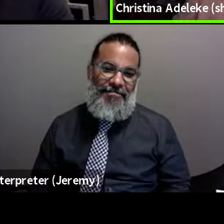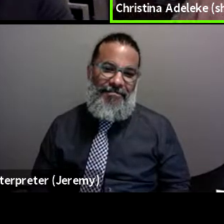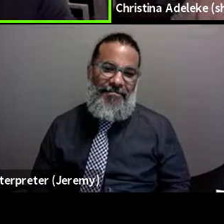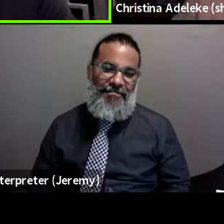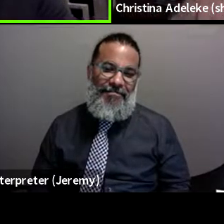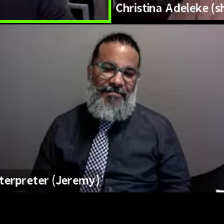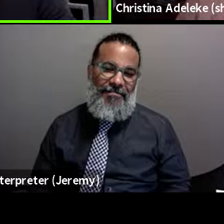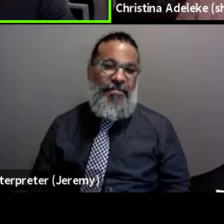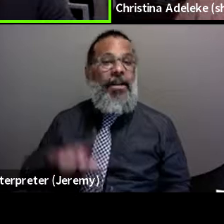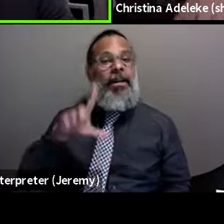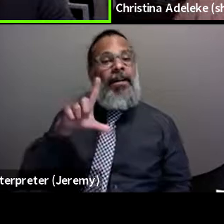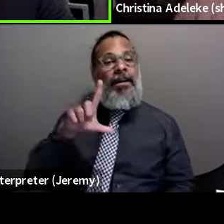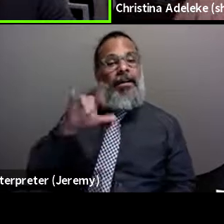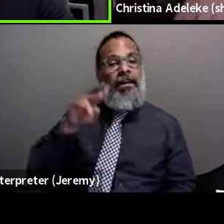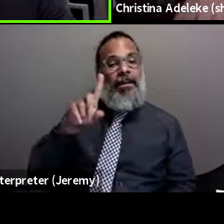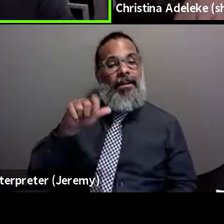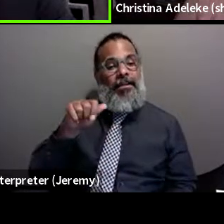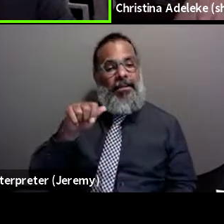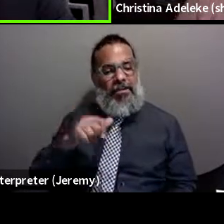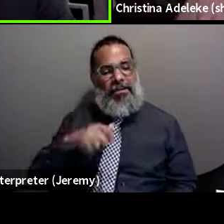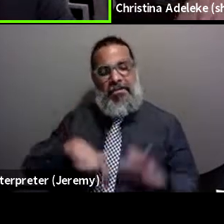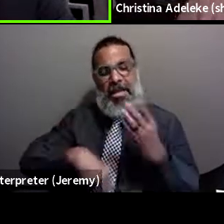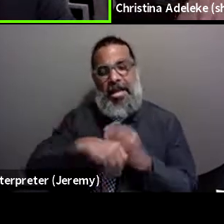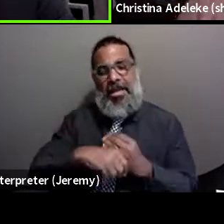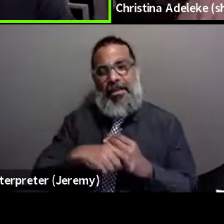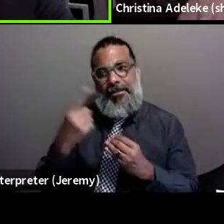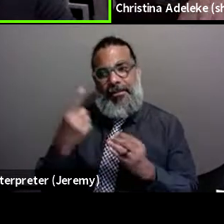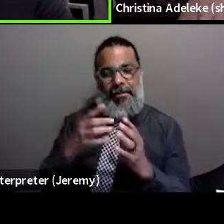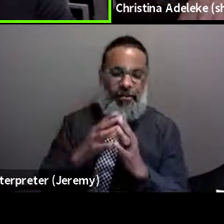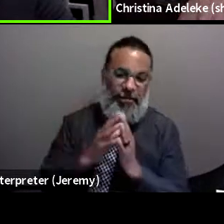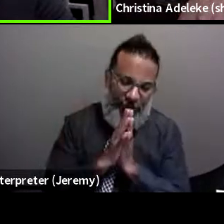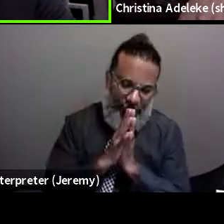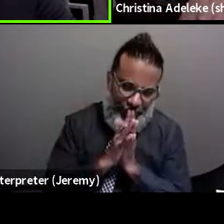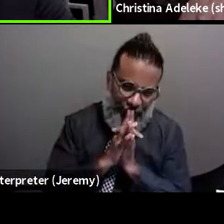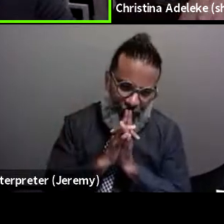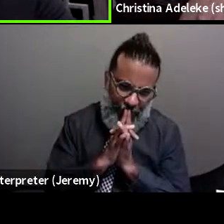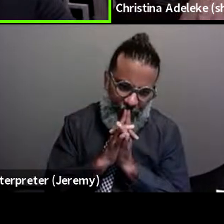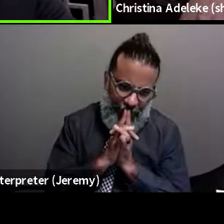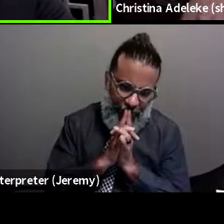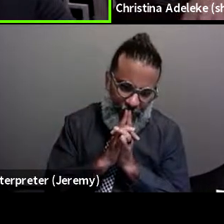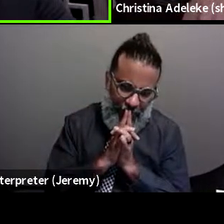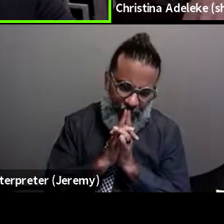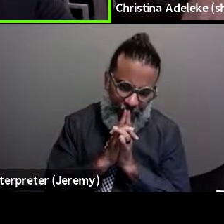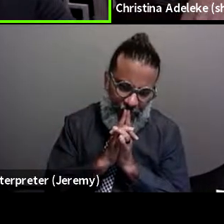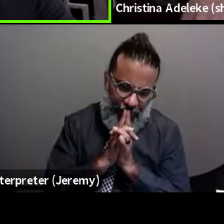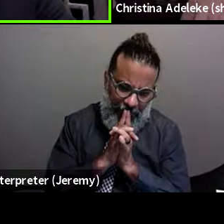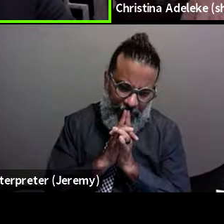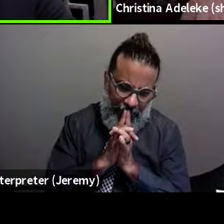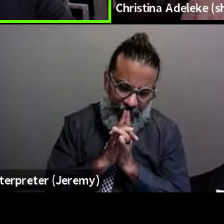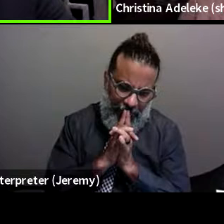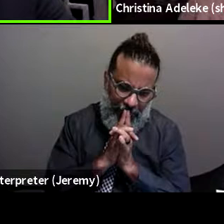And I'll just add to what Christina and Moises have already stated, which is, you know,